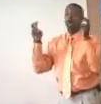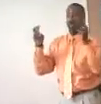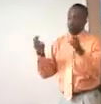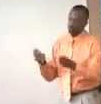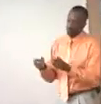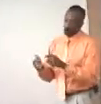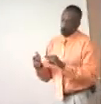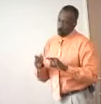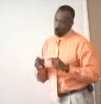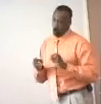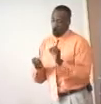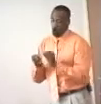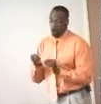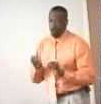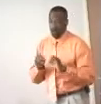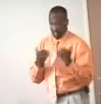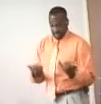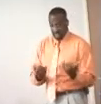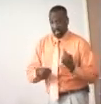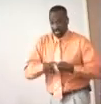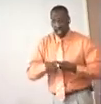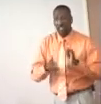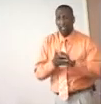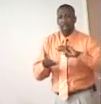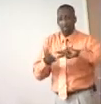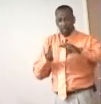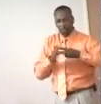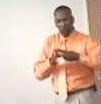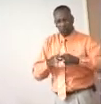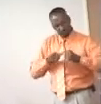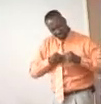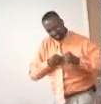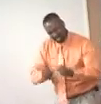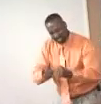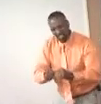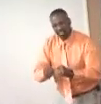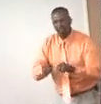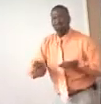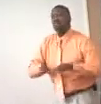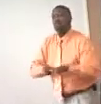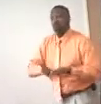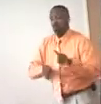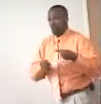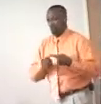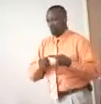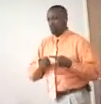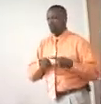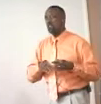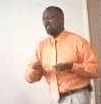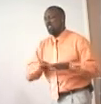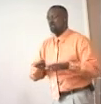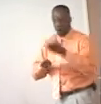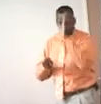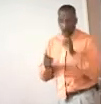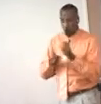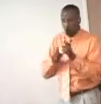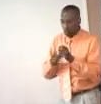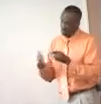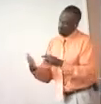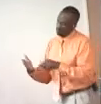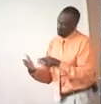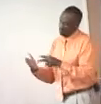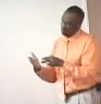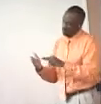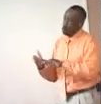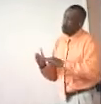is written in the present tense, which means there's a constant action, which means that when I handle God's word,